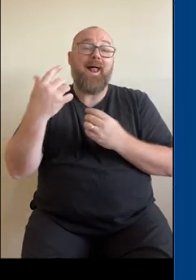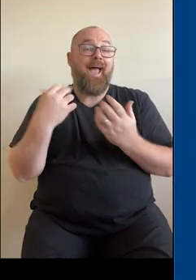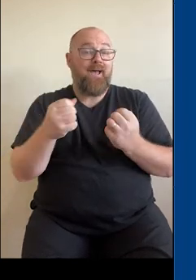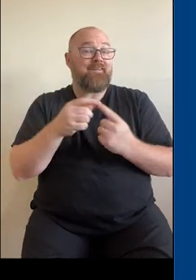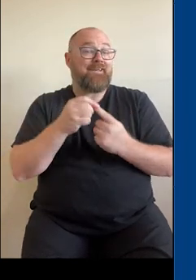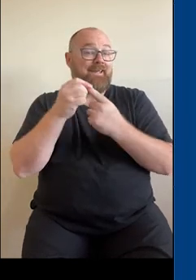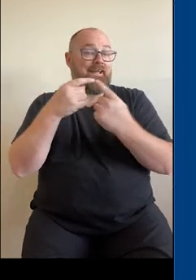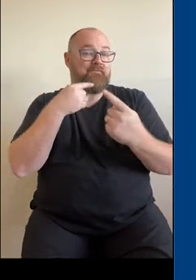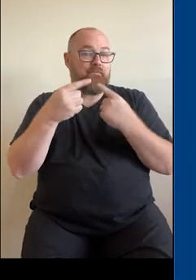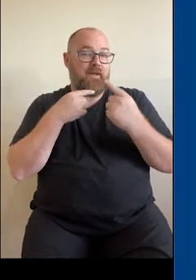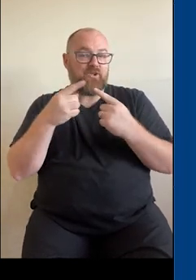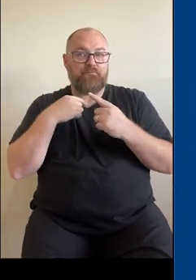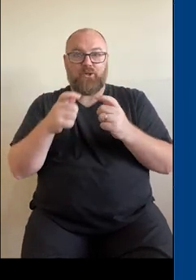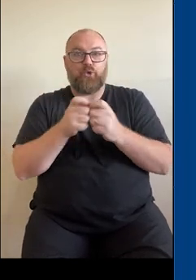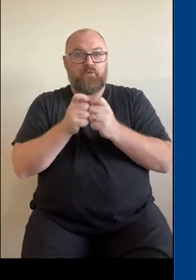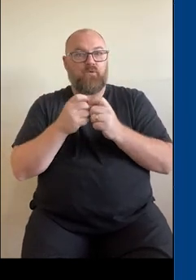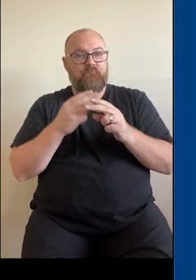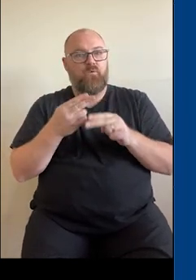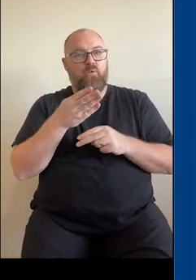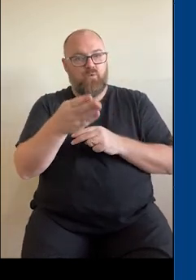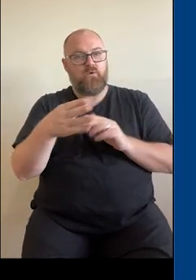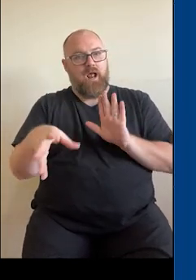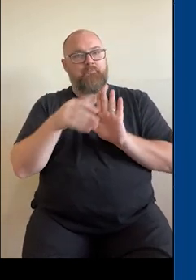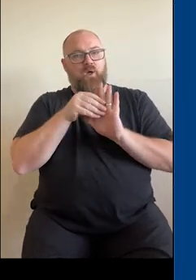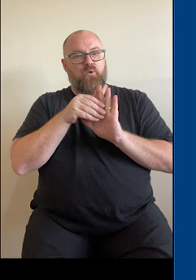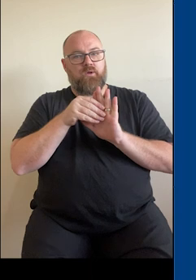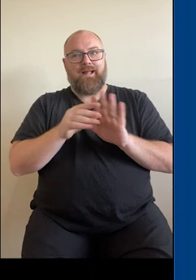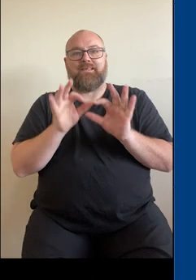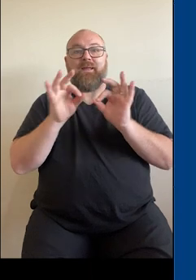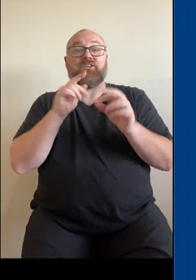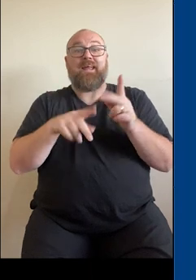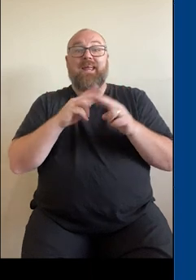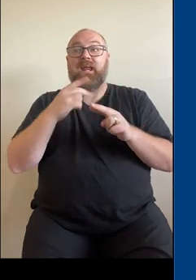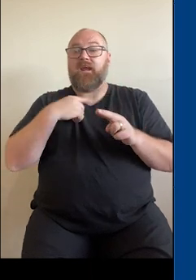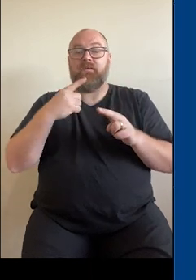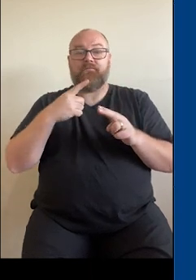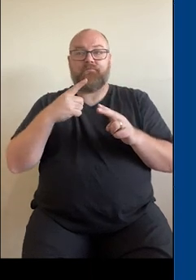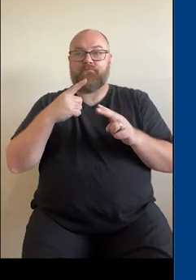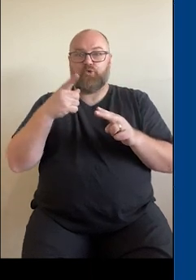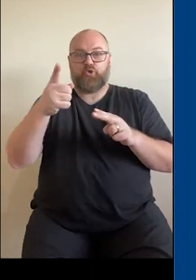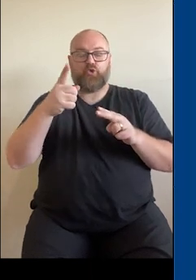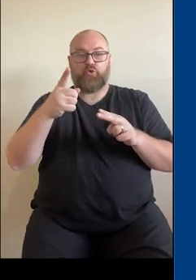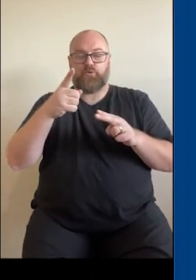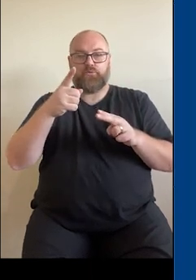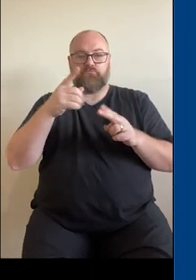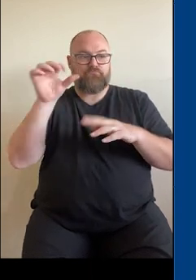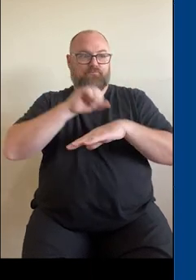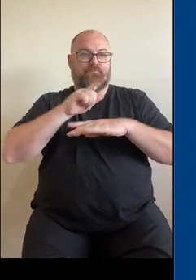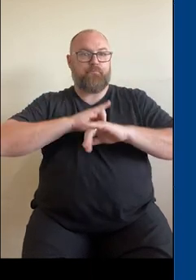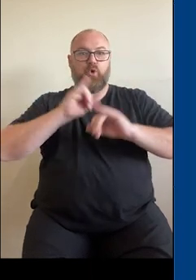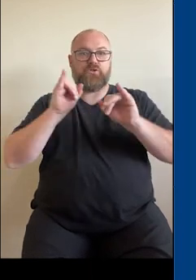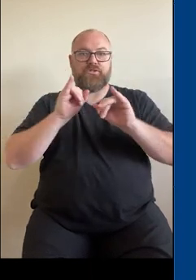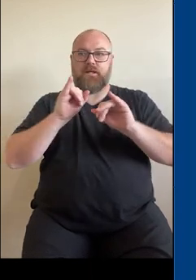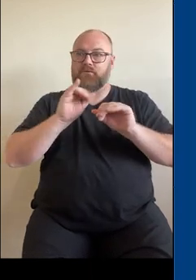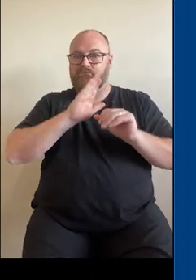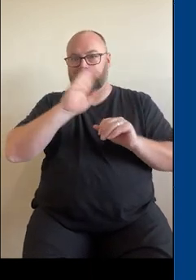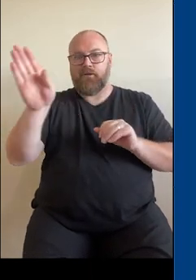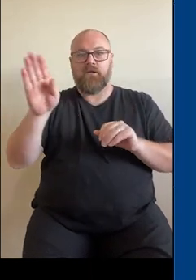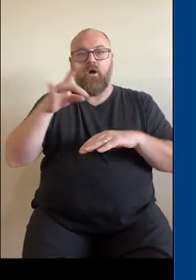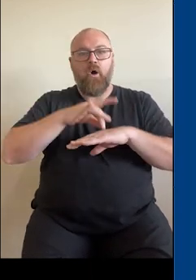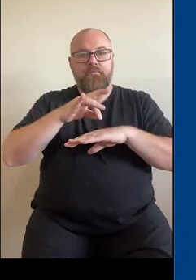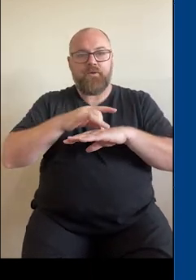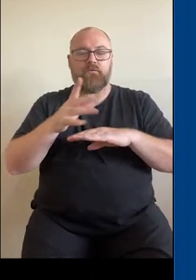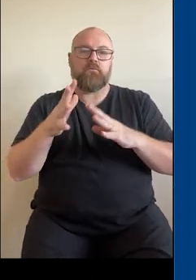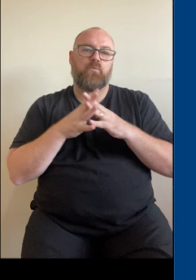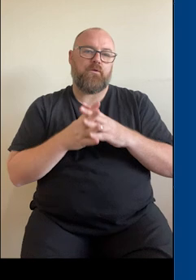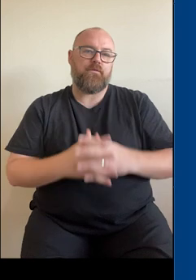information that can be really useful, especially if you do get rushed to hospital in an emergency, and that can include your past medical